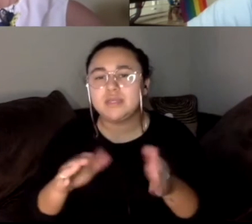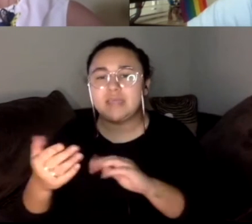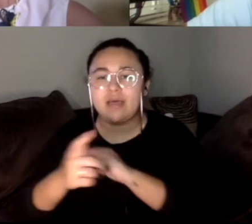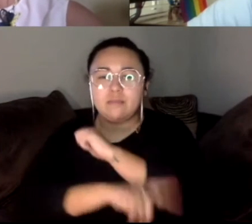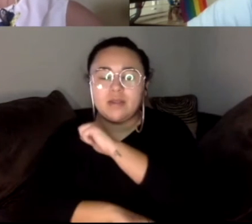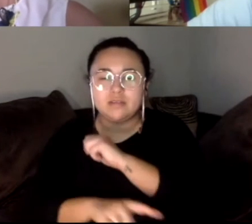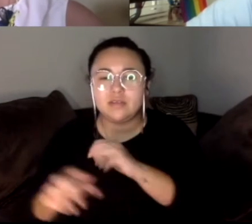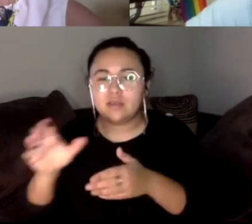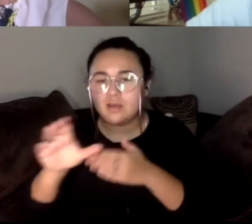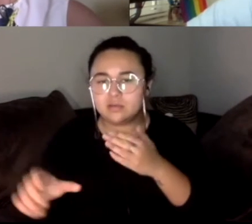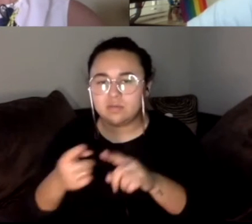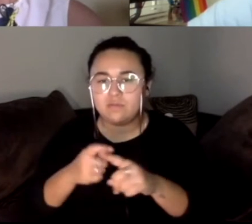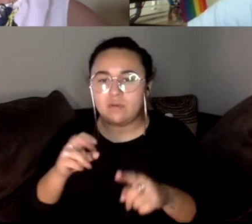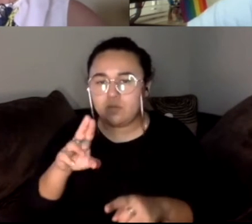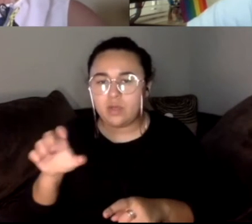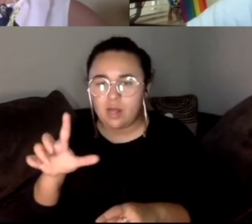recall as well?